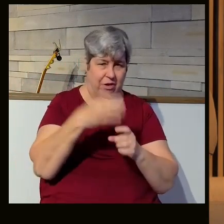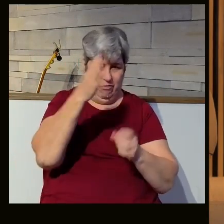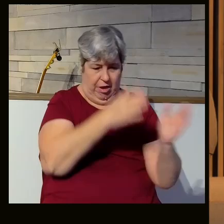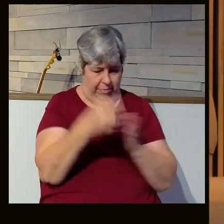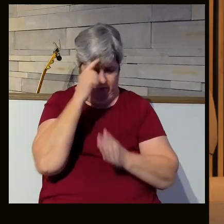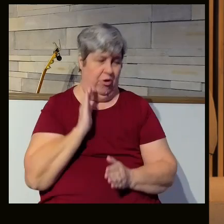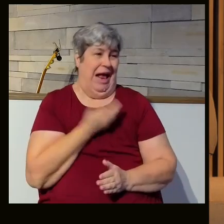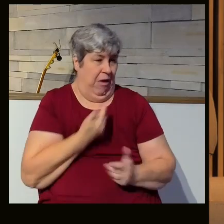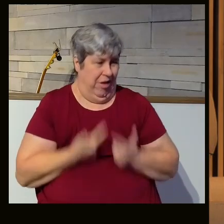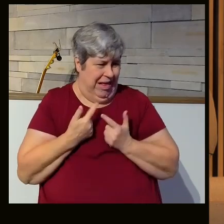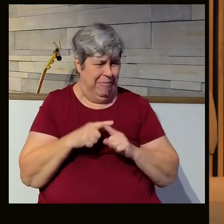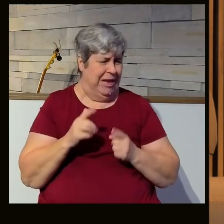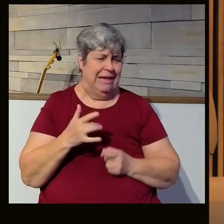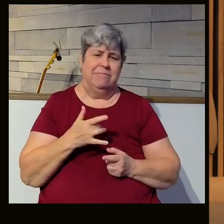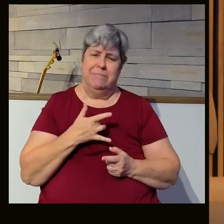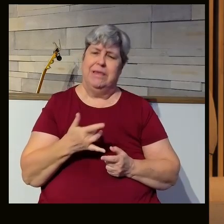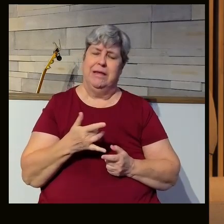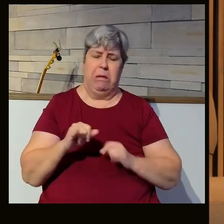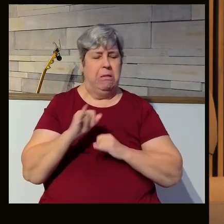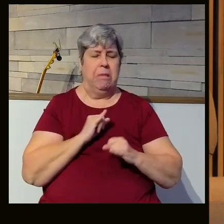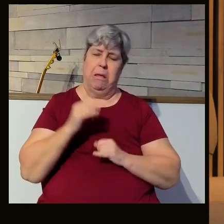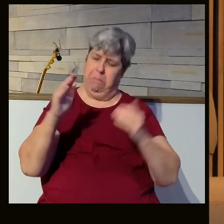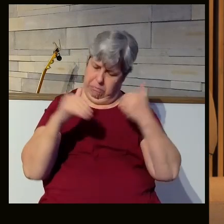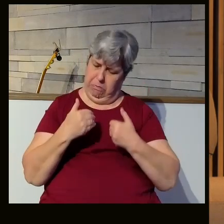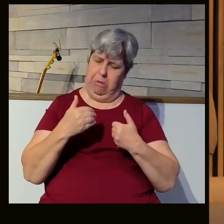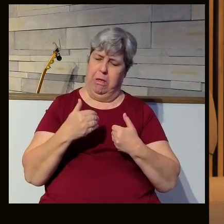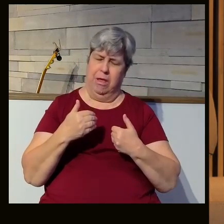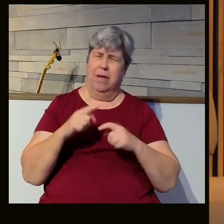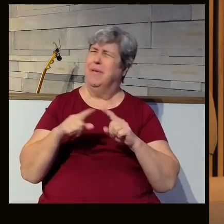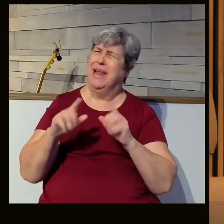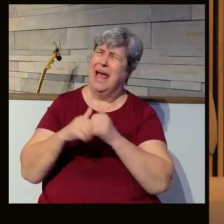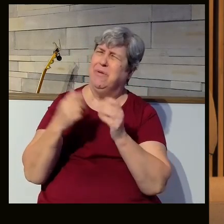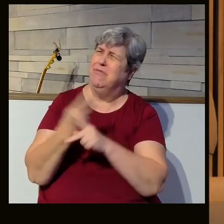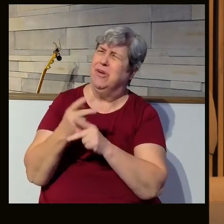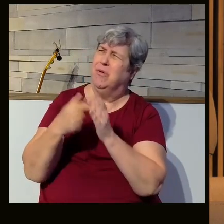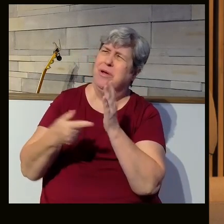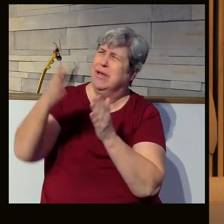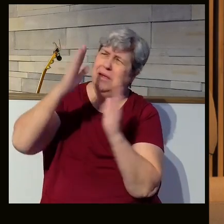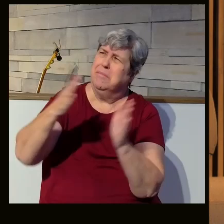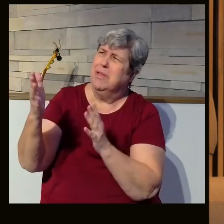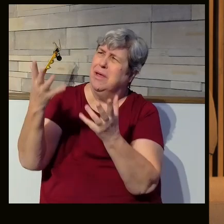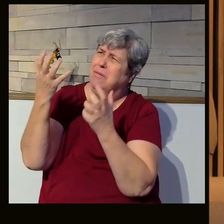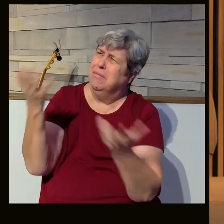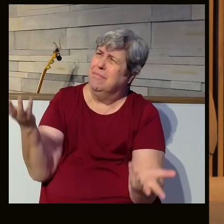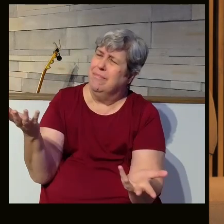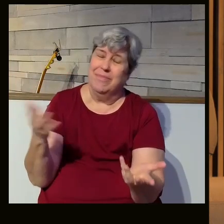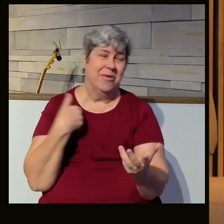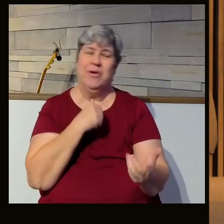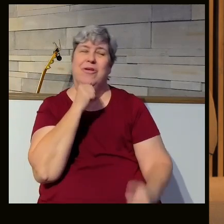God wants us to do. But somehow, it seems so difficult to do God's will and to discern what it is. A lot of it has to do with our